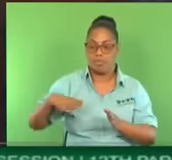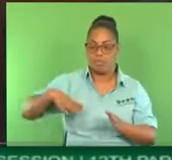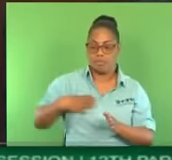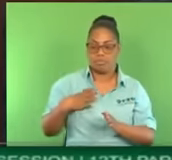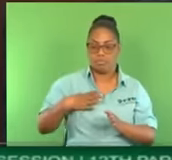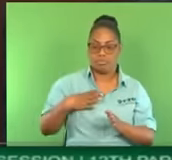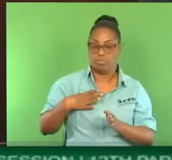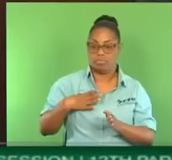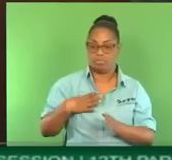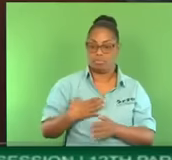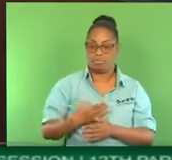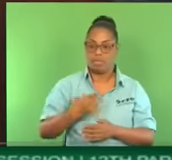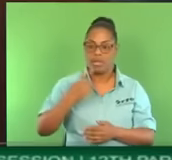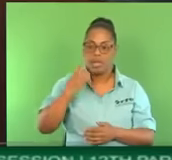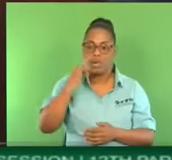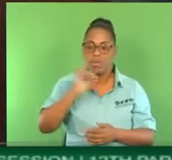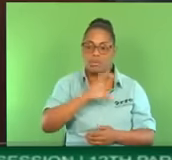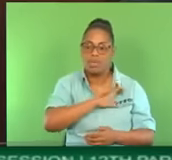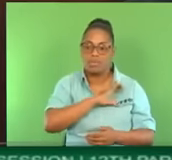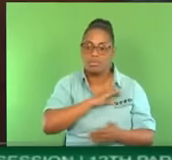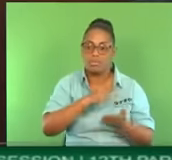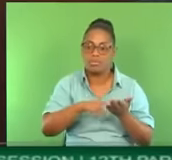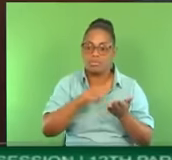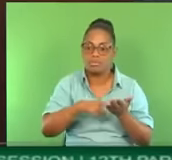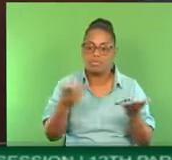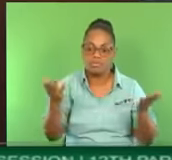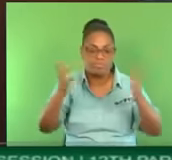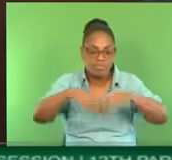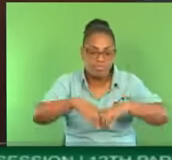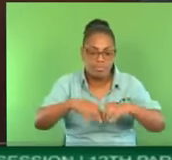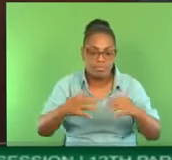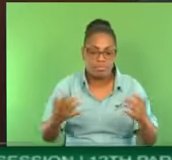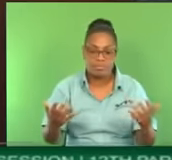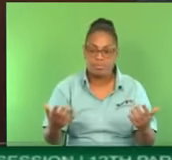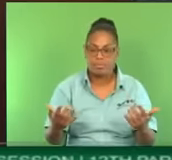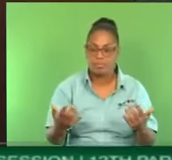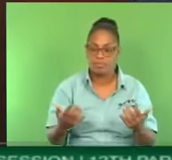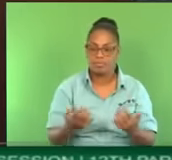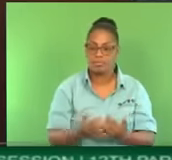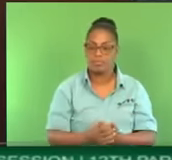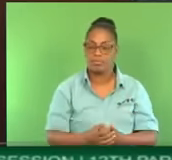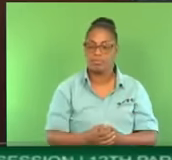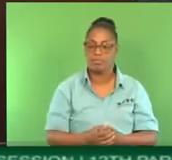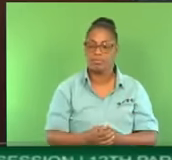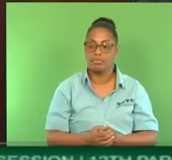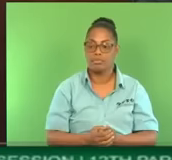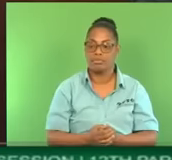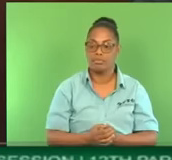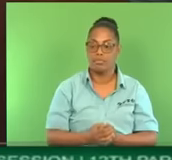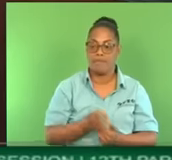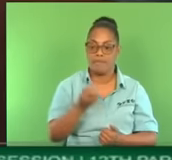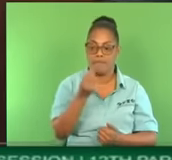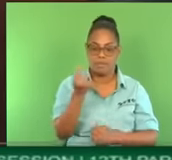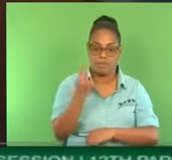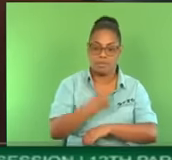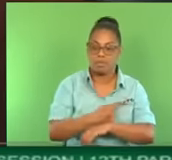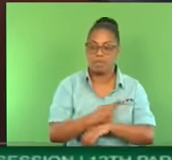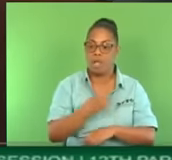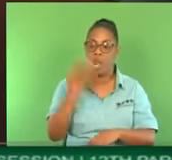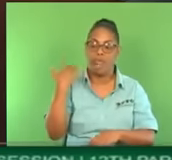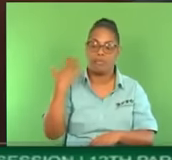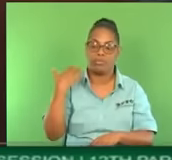has collapsed. Madam Speaker, it is not only in that area. Madam Speaker, a few days ago, on or around October